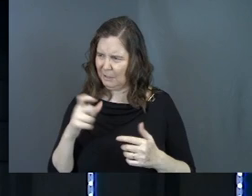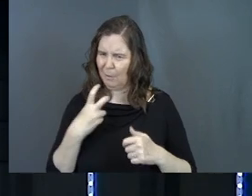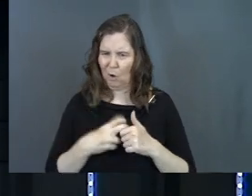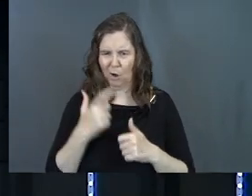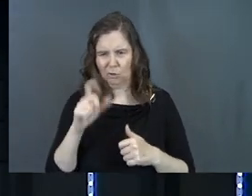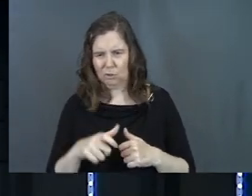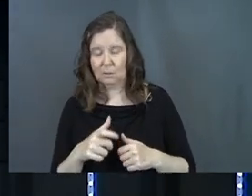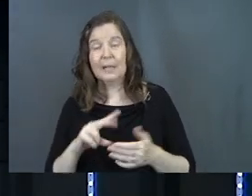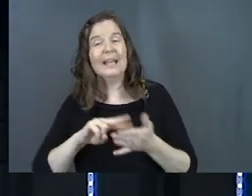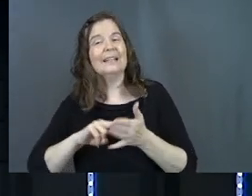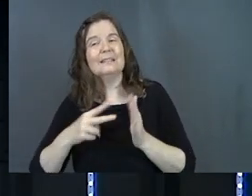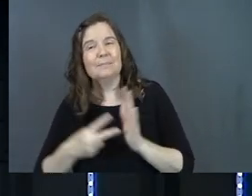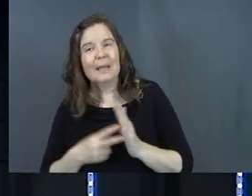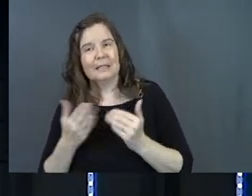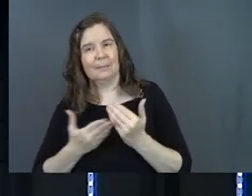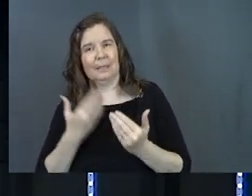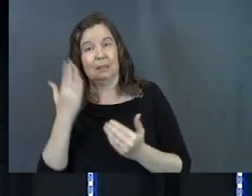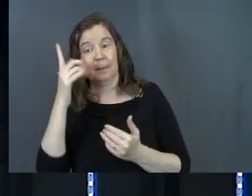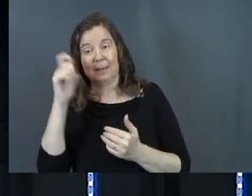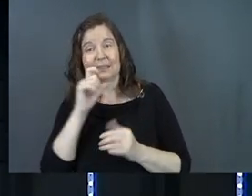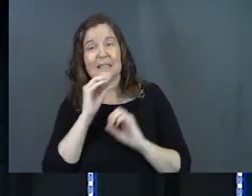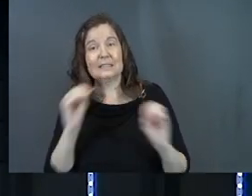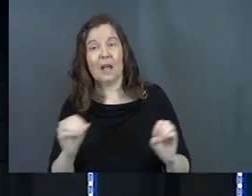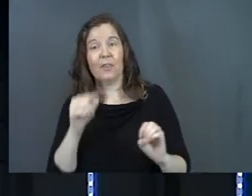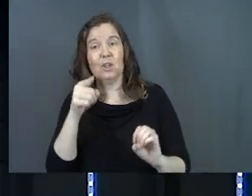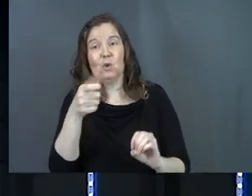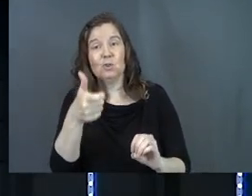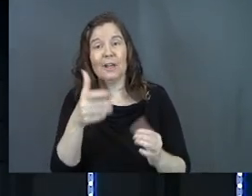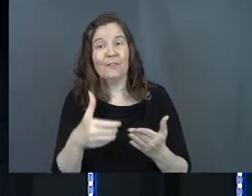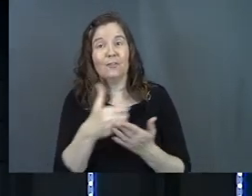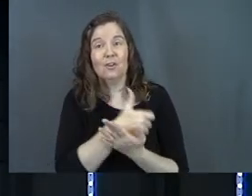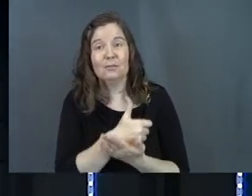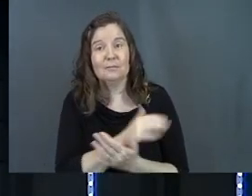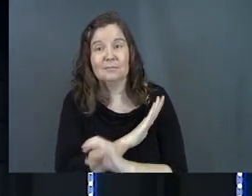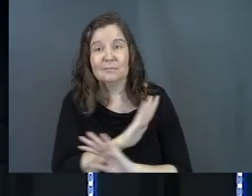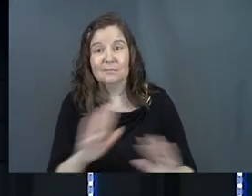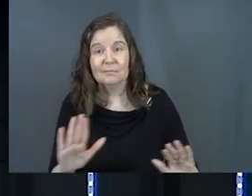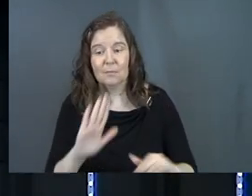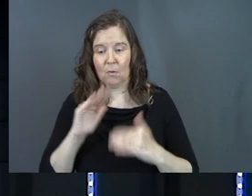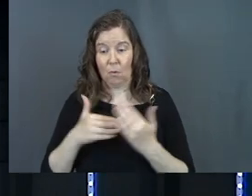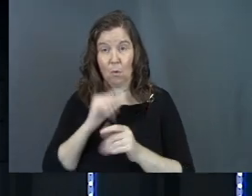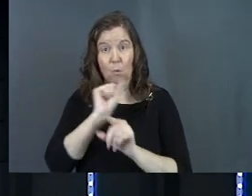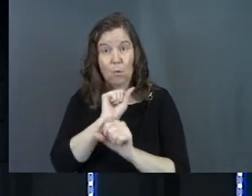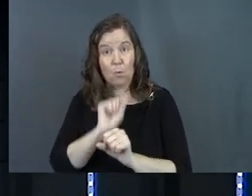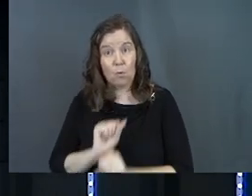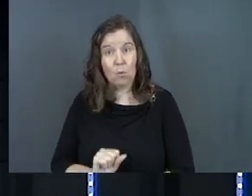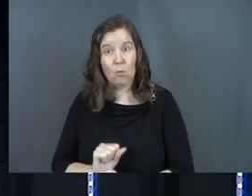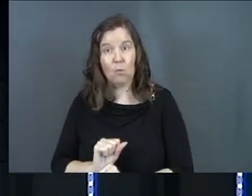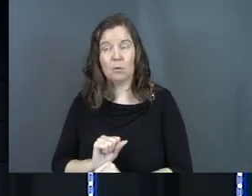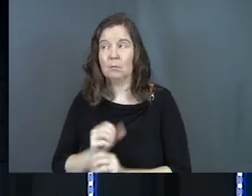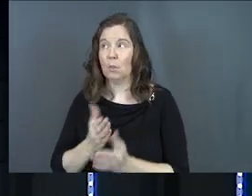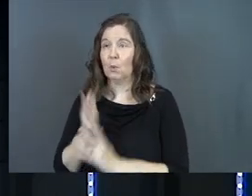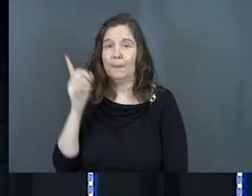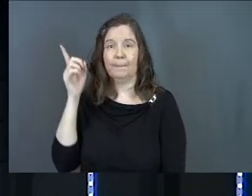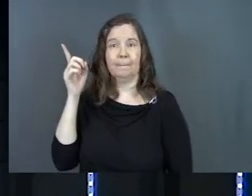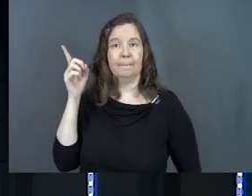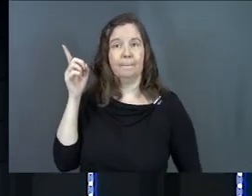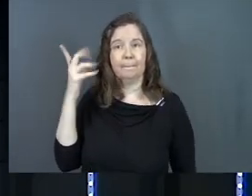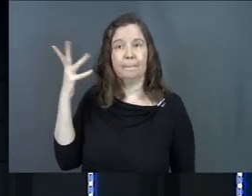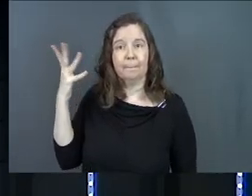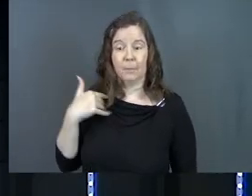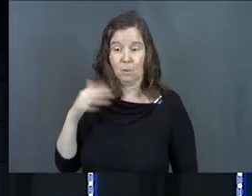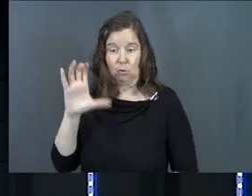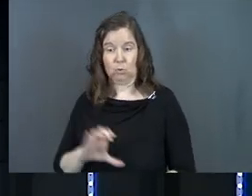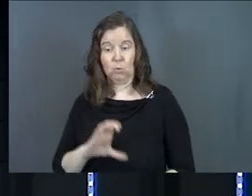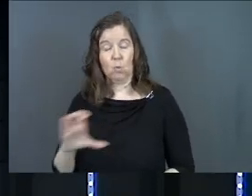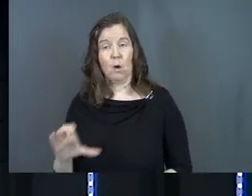meant to be easy. Why? Because it's nothing that you've done. All the work, all done by him. That's